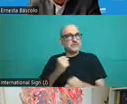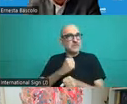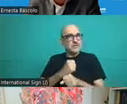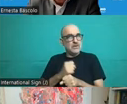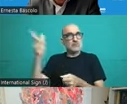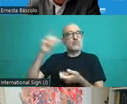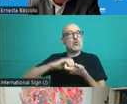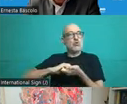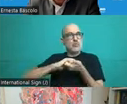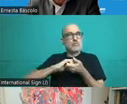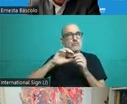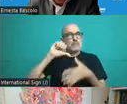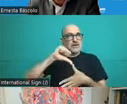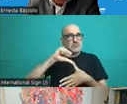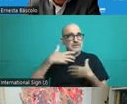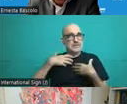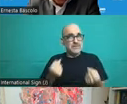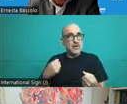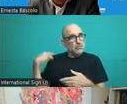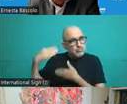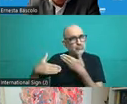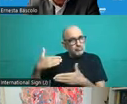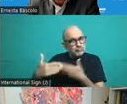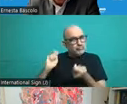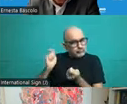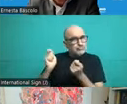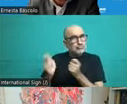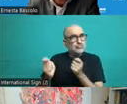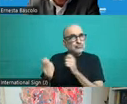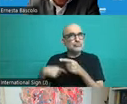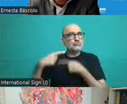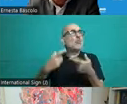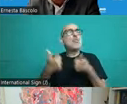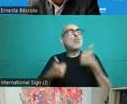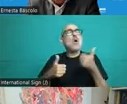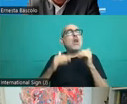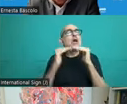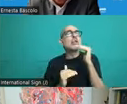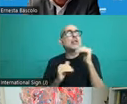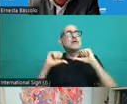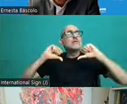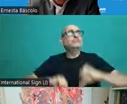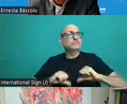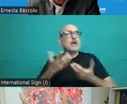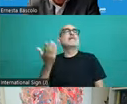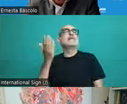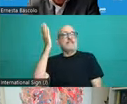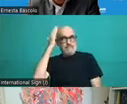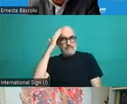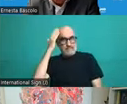gaps of one of the emerging structures in the last couple of decades,